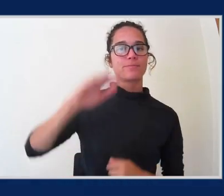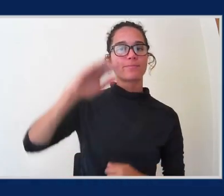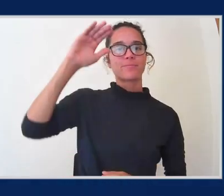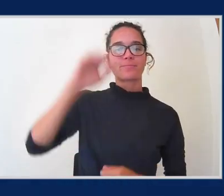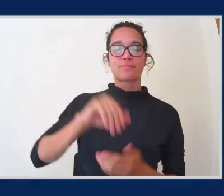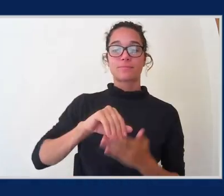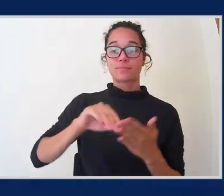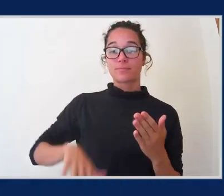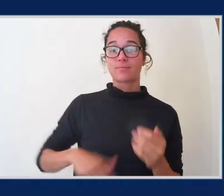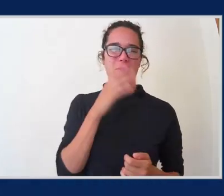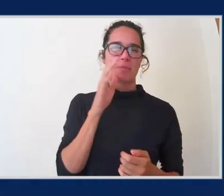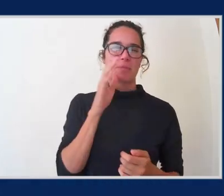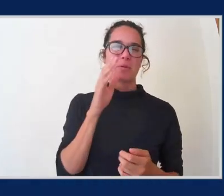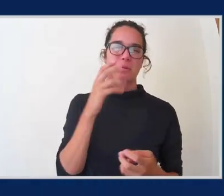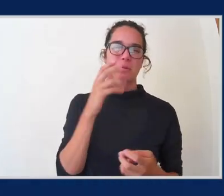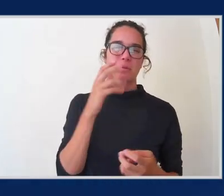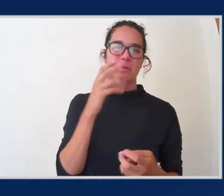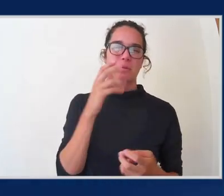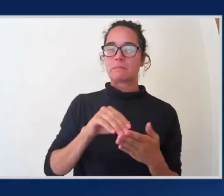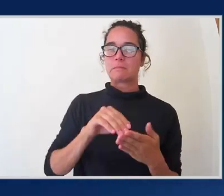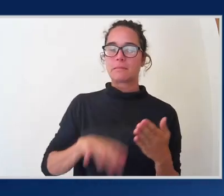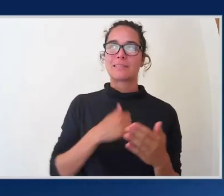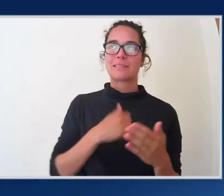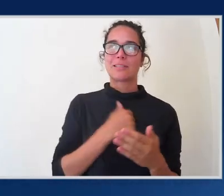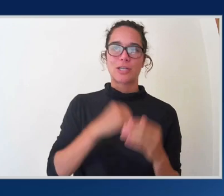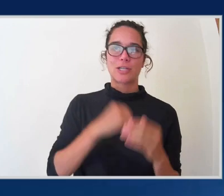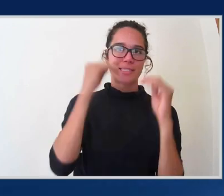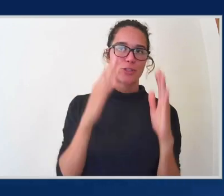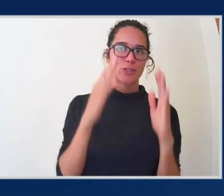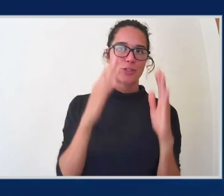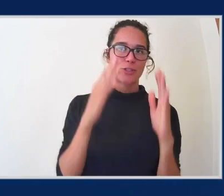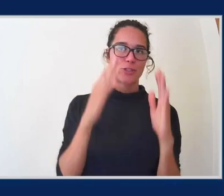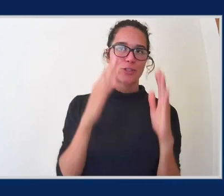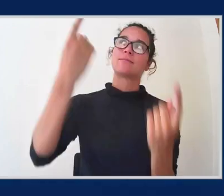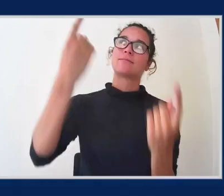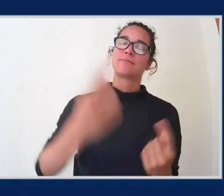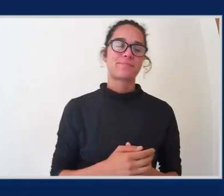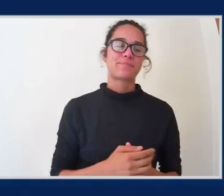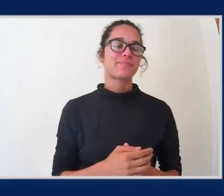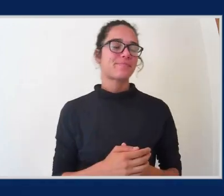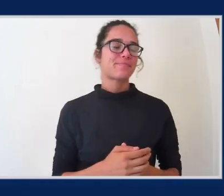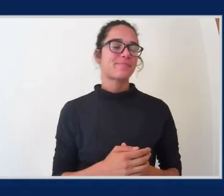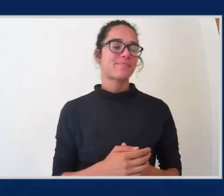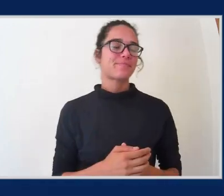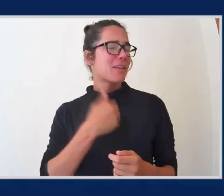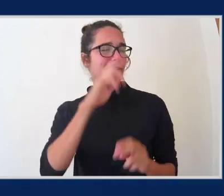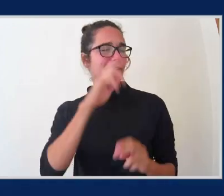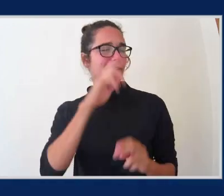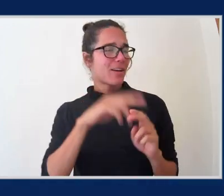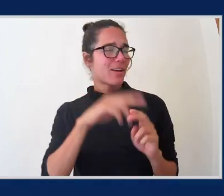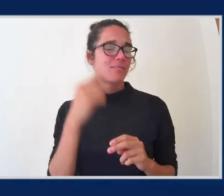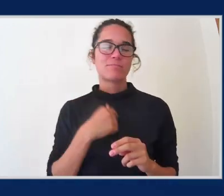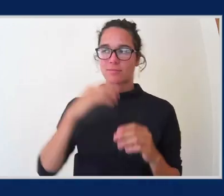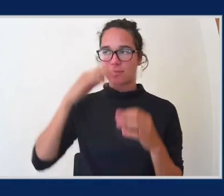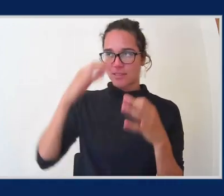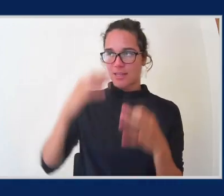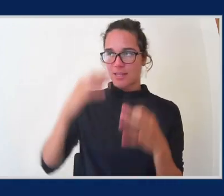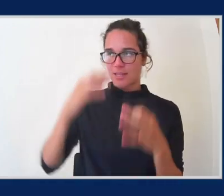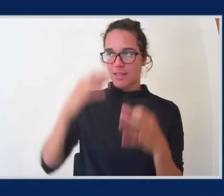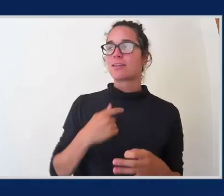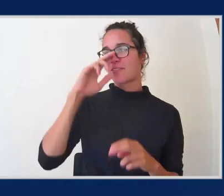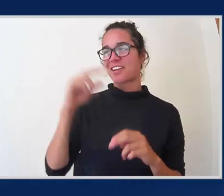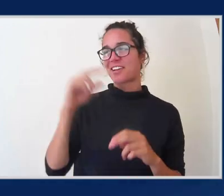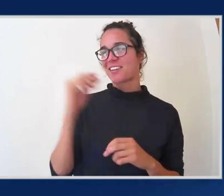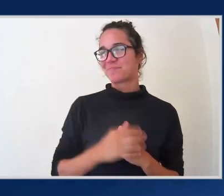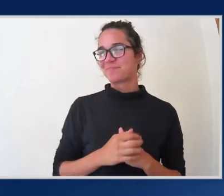but you know, you seem like a really fun person. I'm definitely a fun guy. Should we get into our first question here? Yeah, so this is